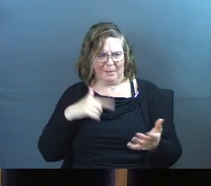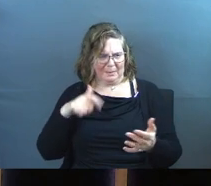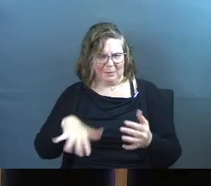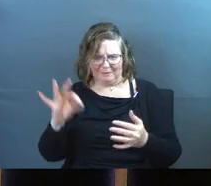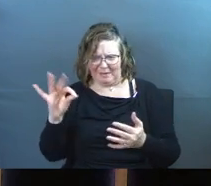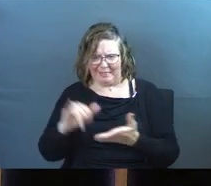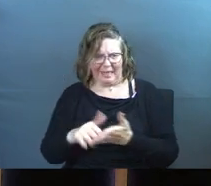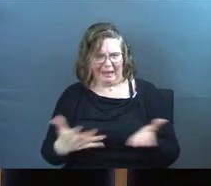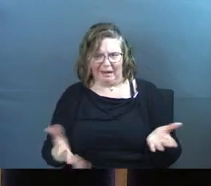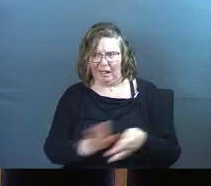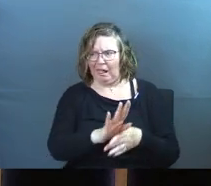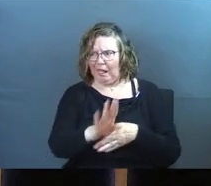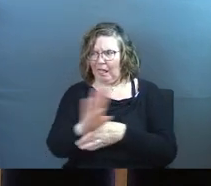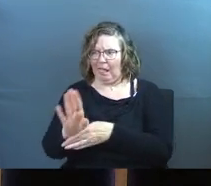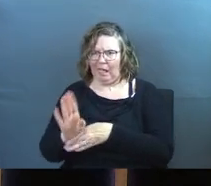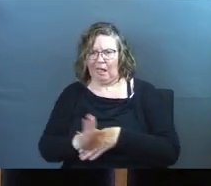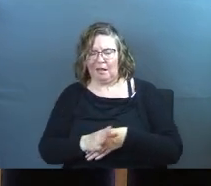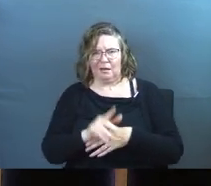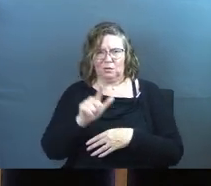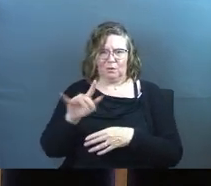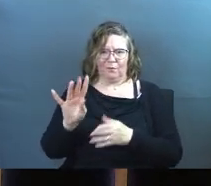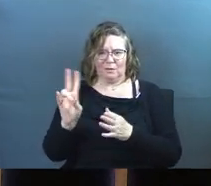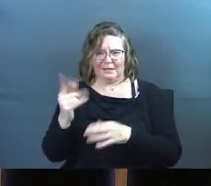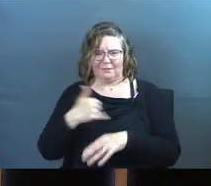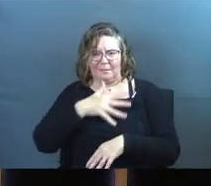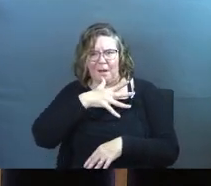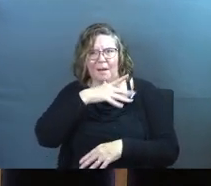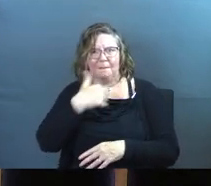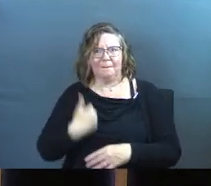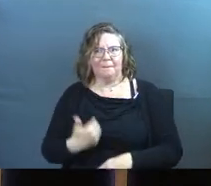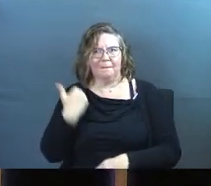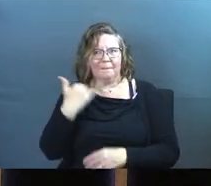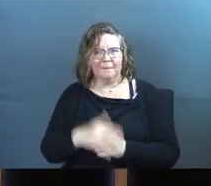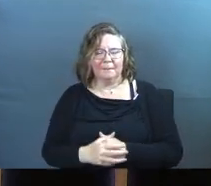am I supposed to find that? I'm a 24-7 mom.